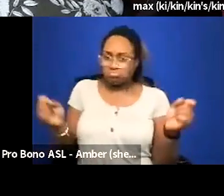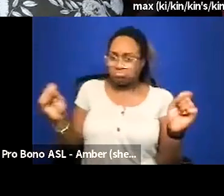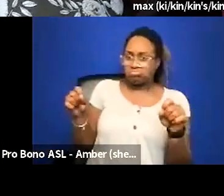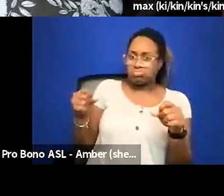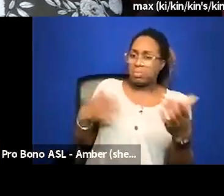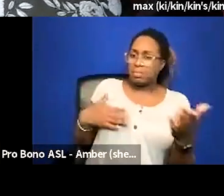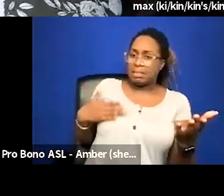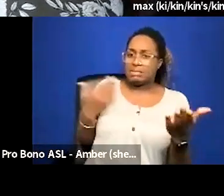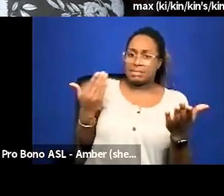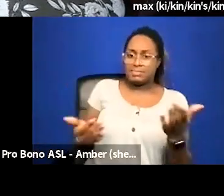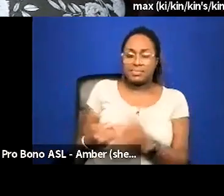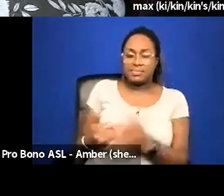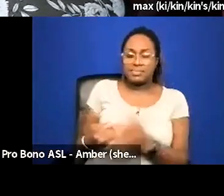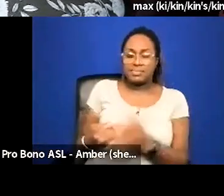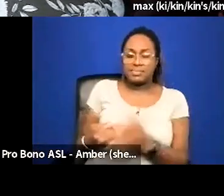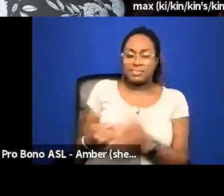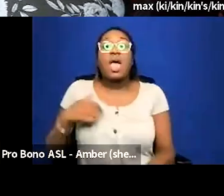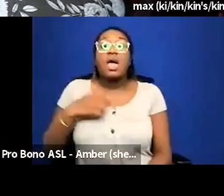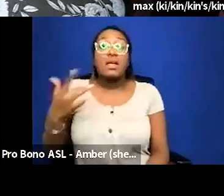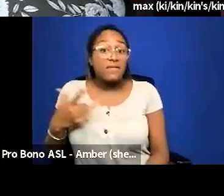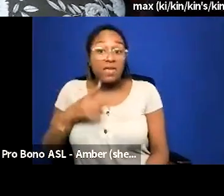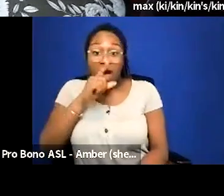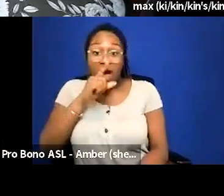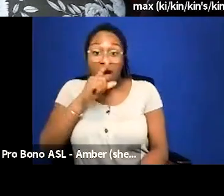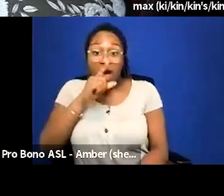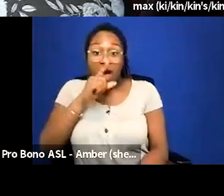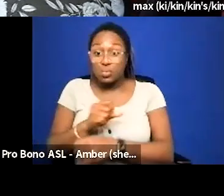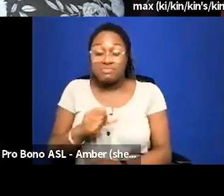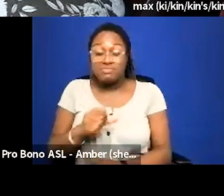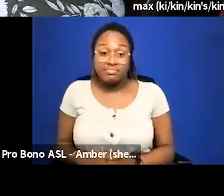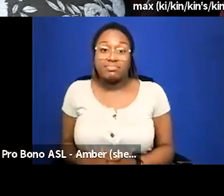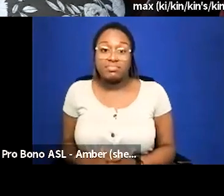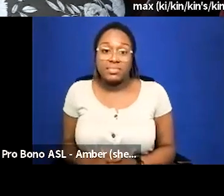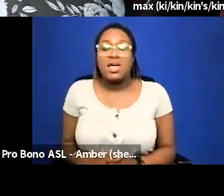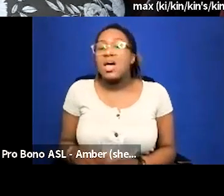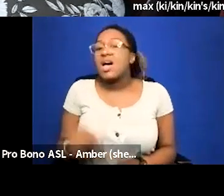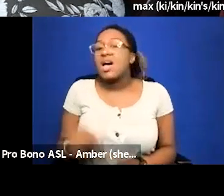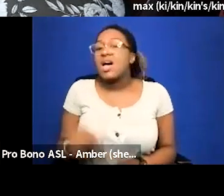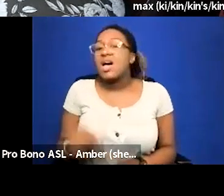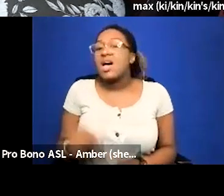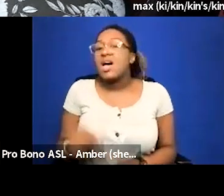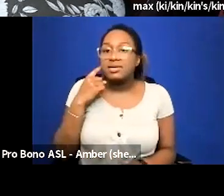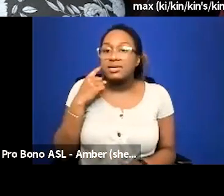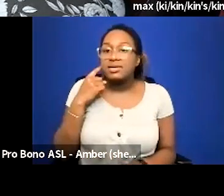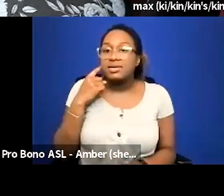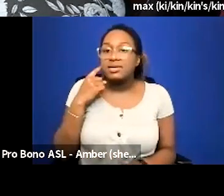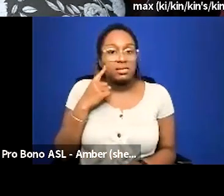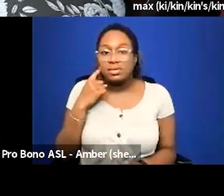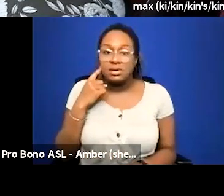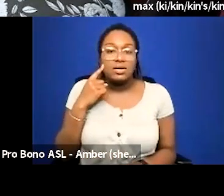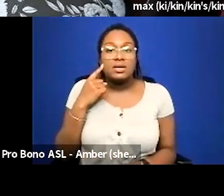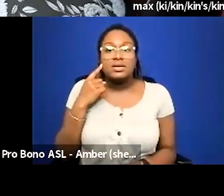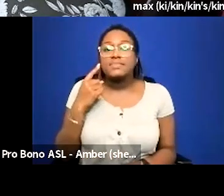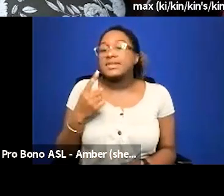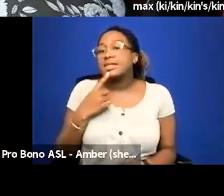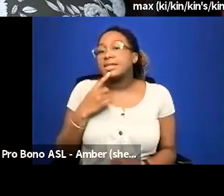i feel like absolutely you know i think i don't think that um in saying